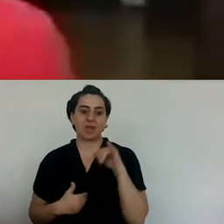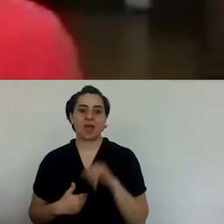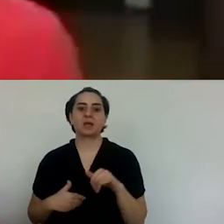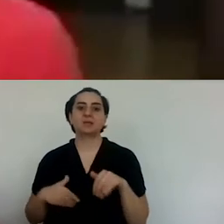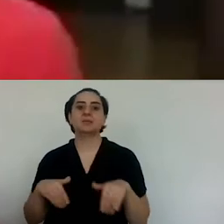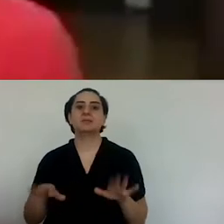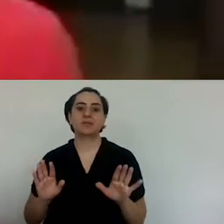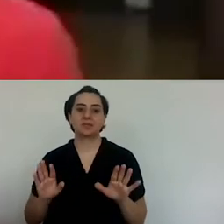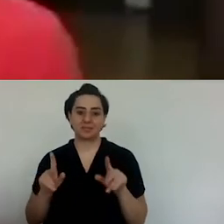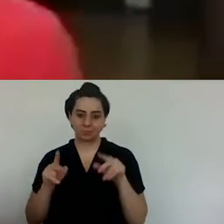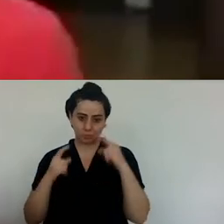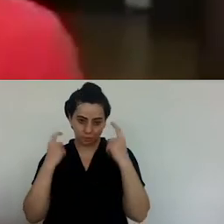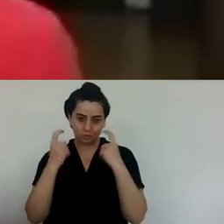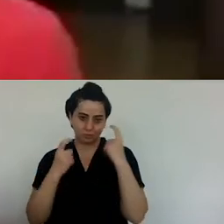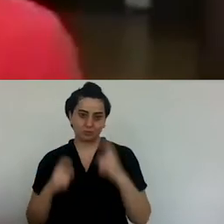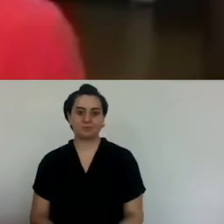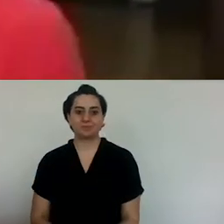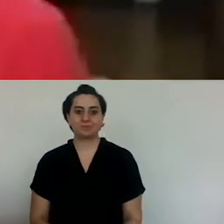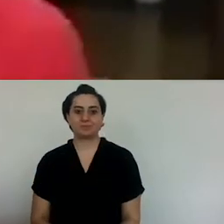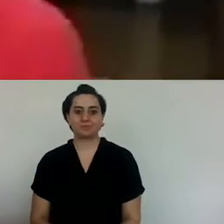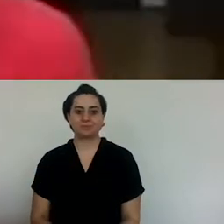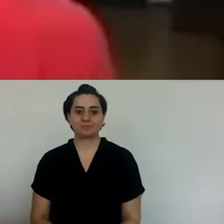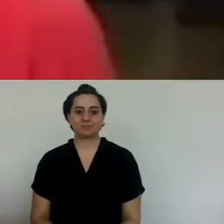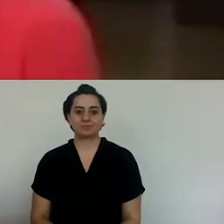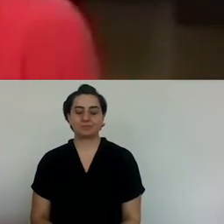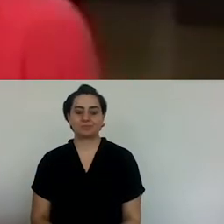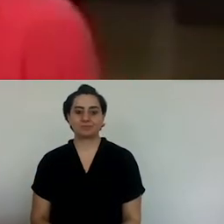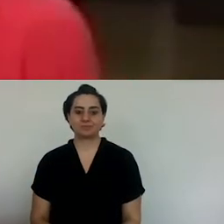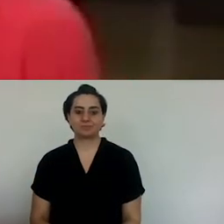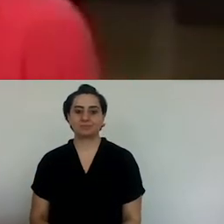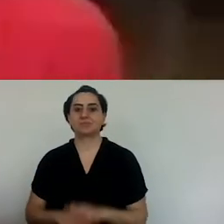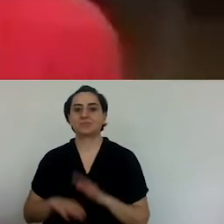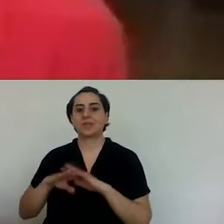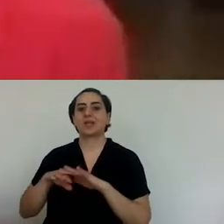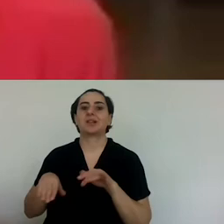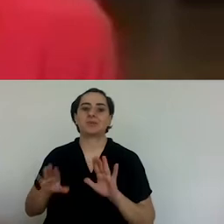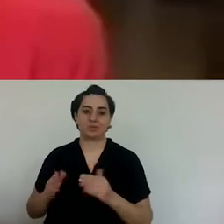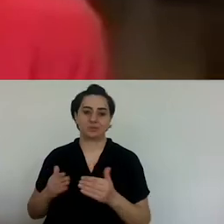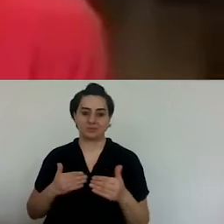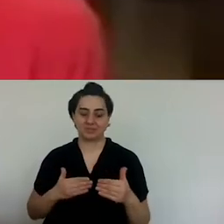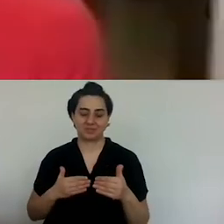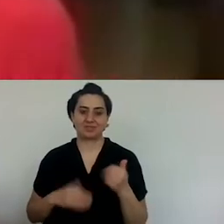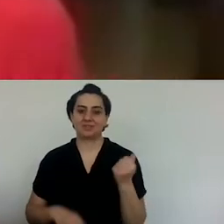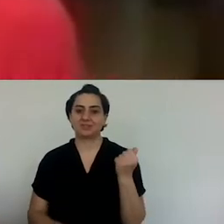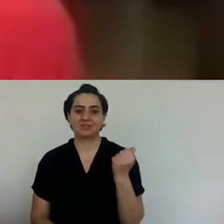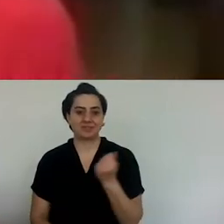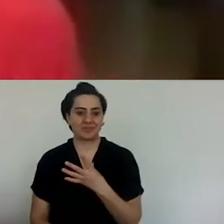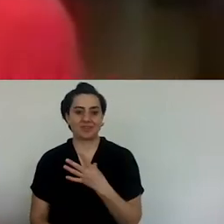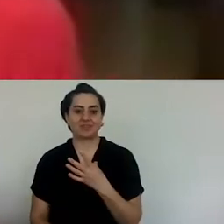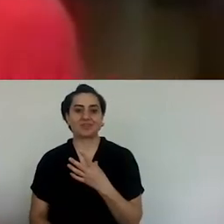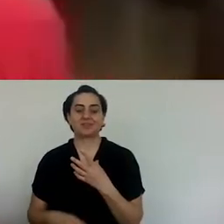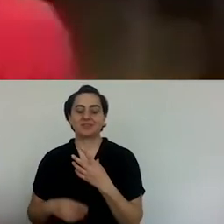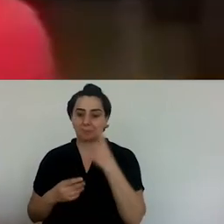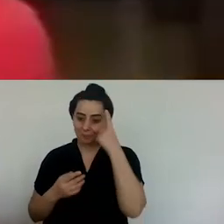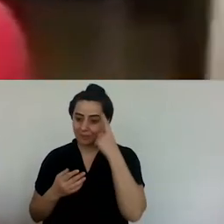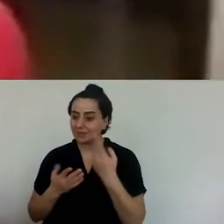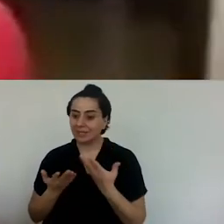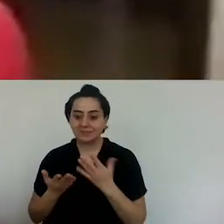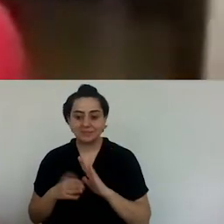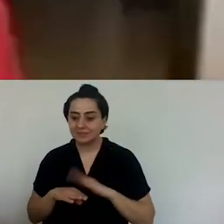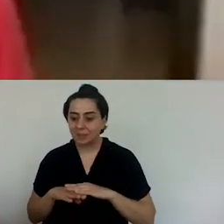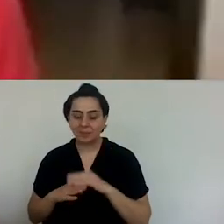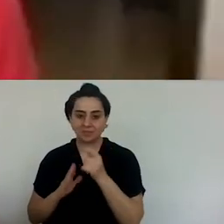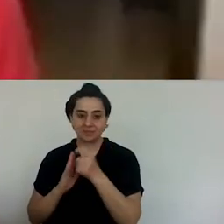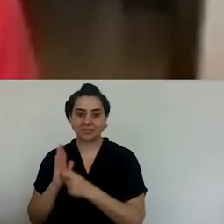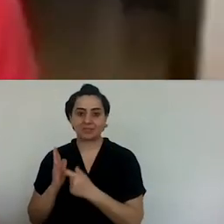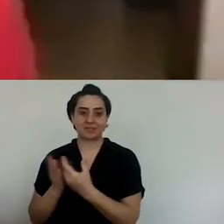Because I don't think, I didn't think that it was my right to get into their affairs, to get into their thing, as a matter of